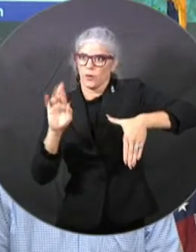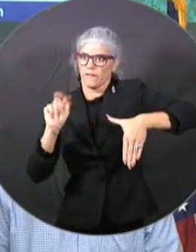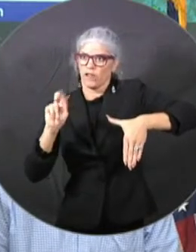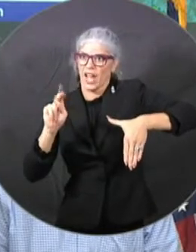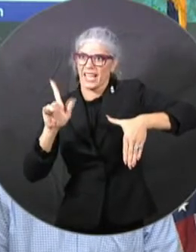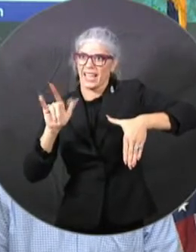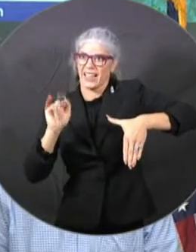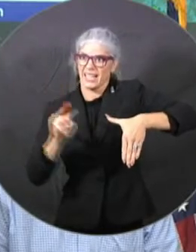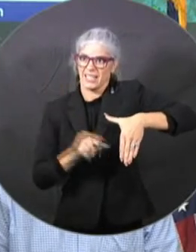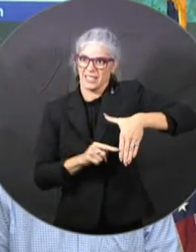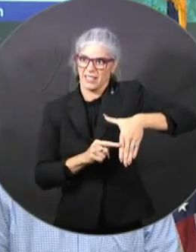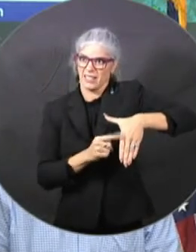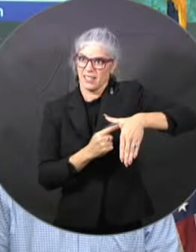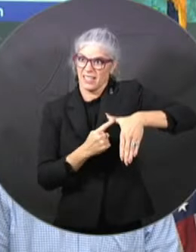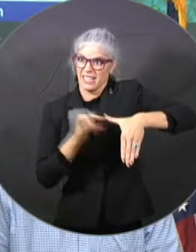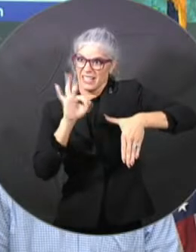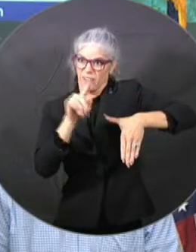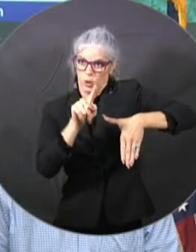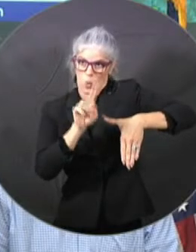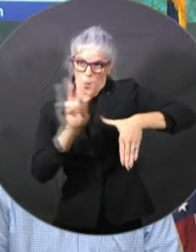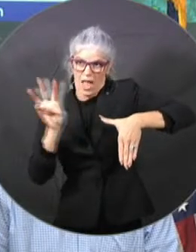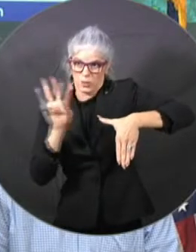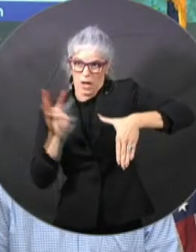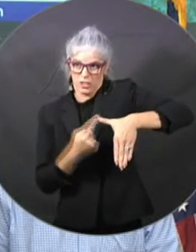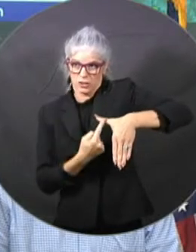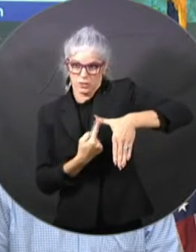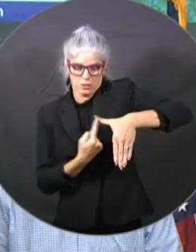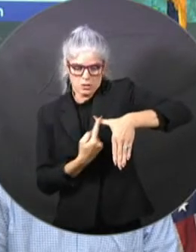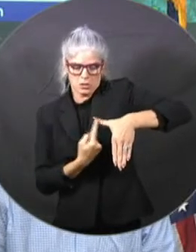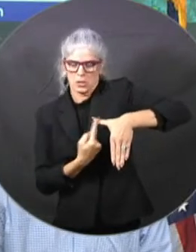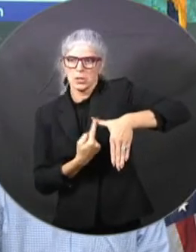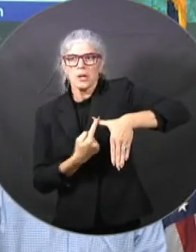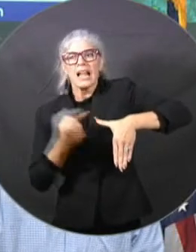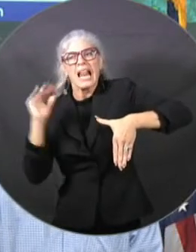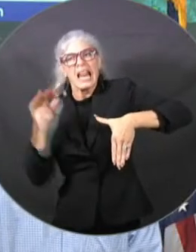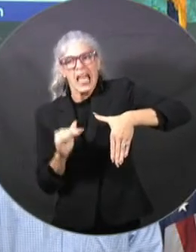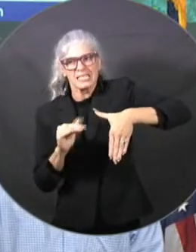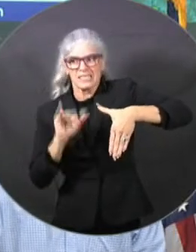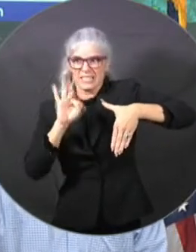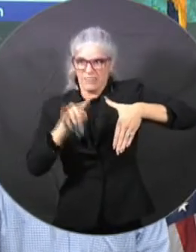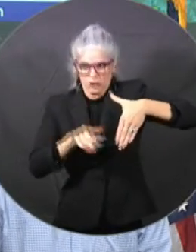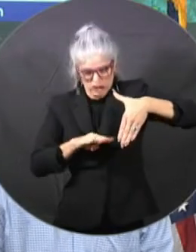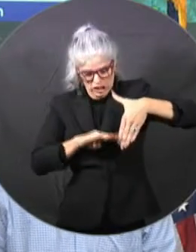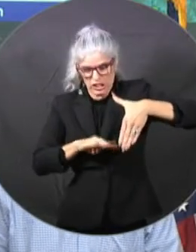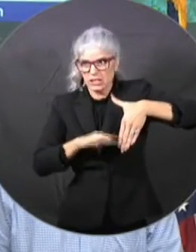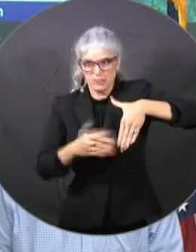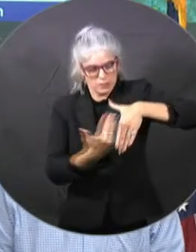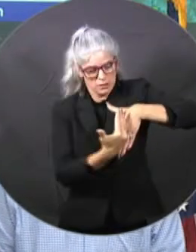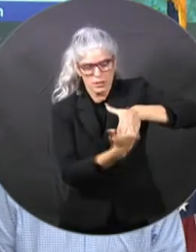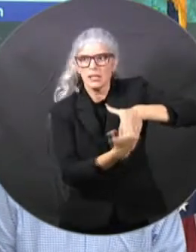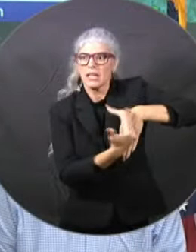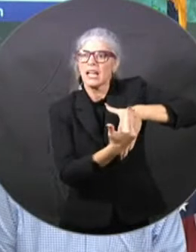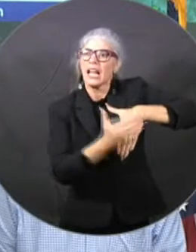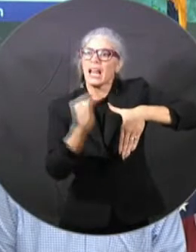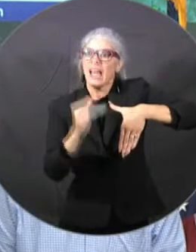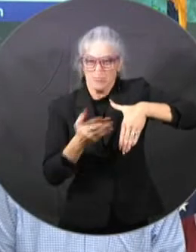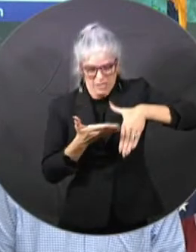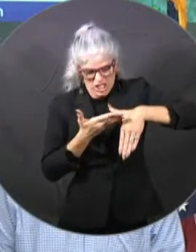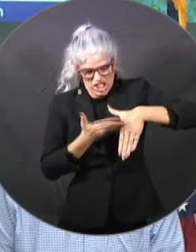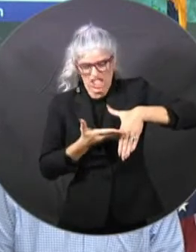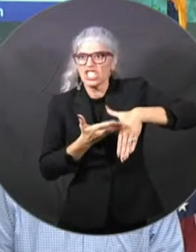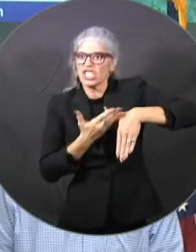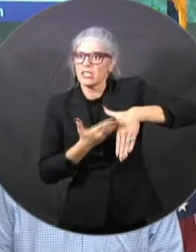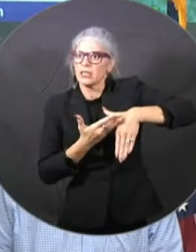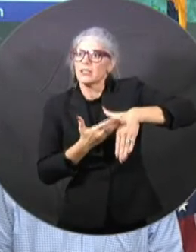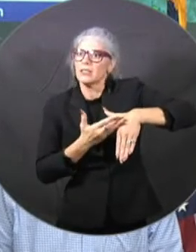probably have more minimal impacts. If it wobbles east, then Collier would have more opposite for somebody like Franklin County. So people